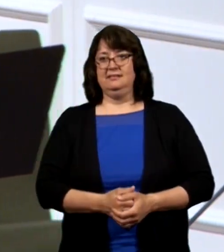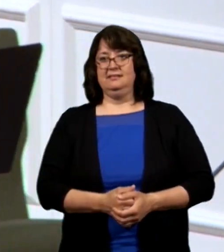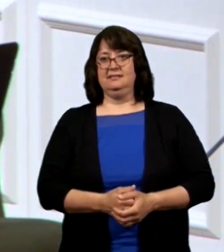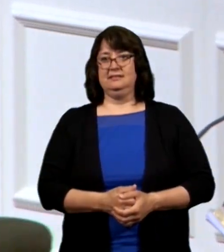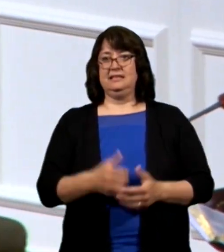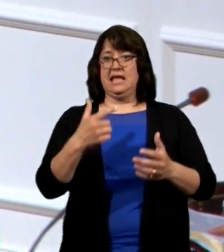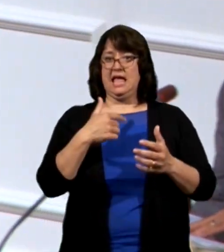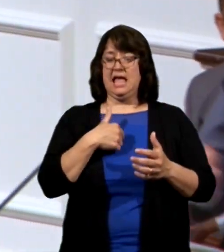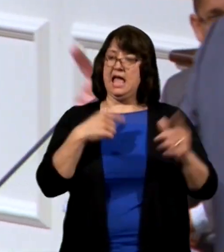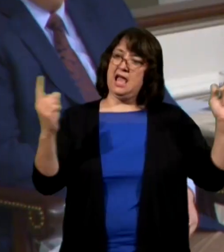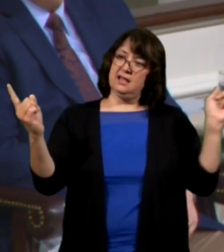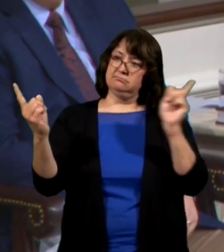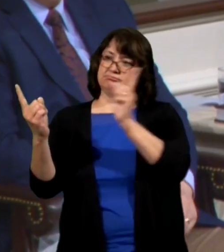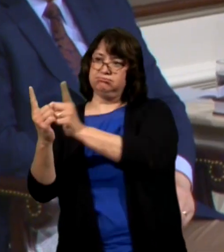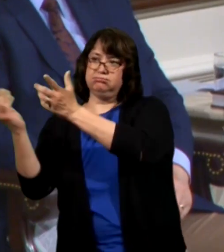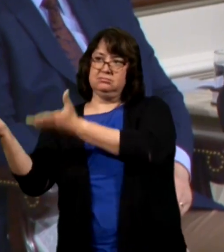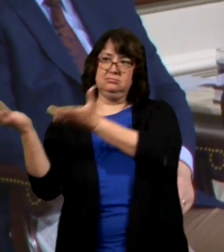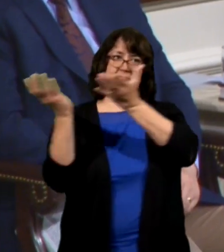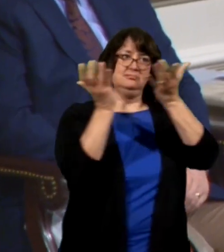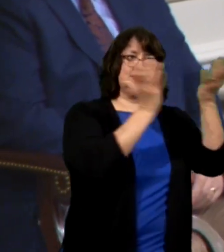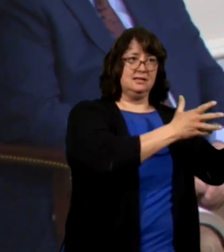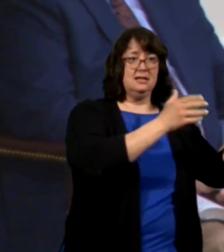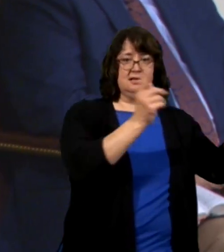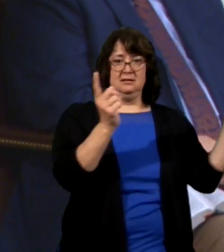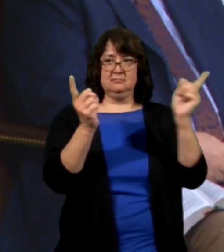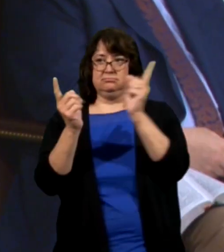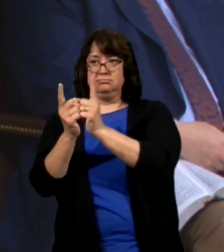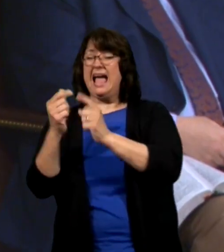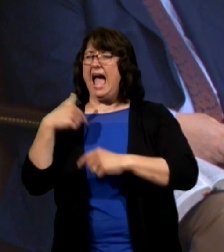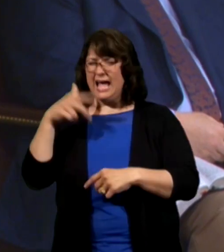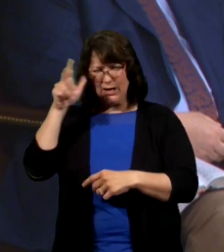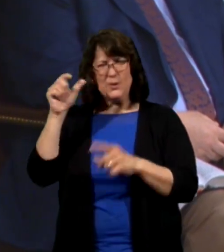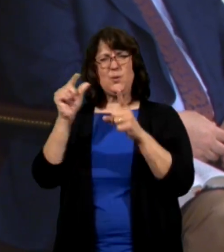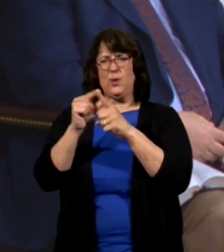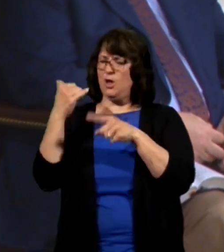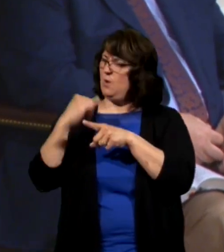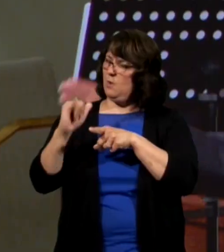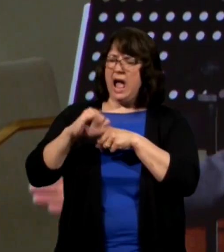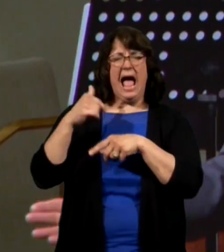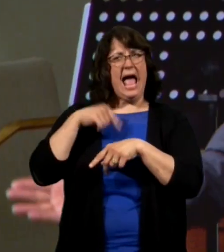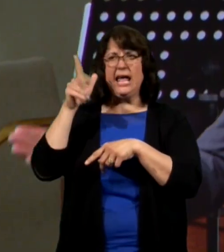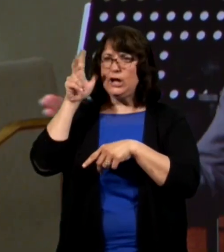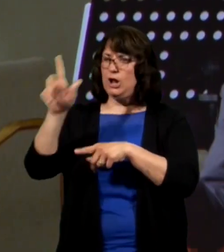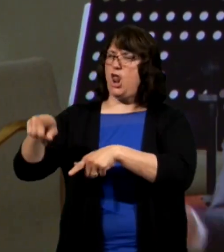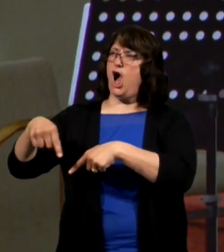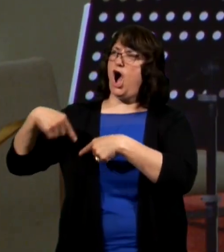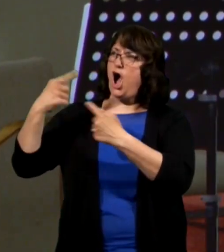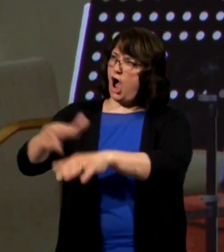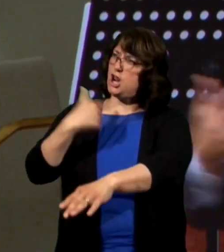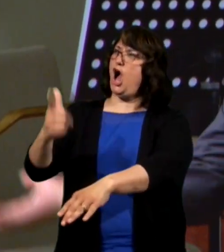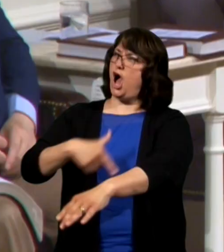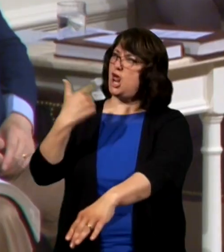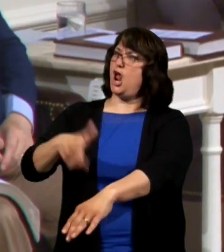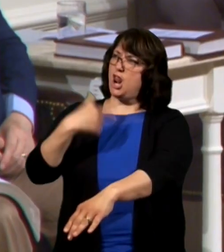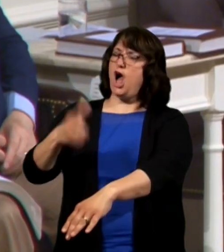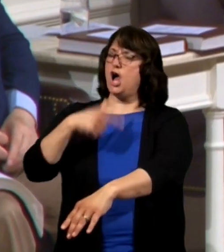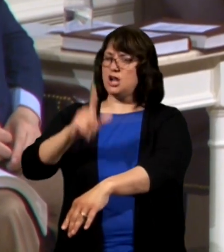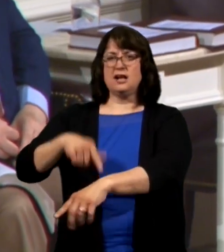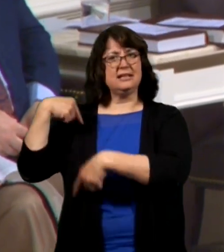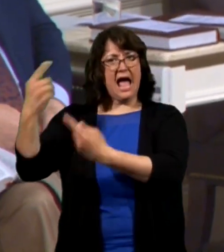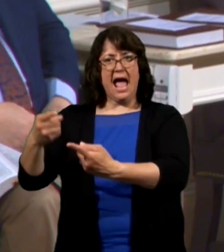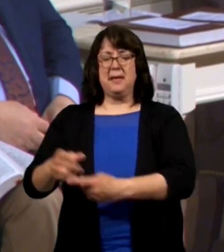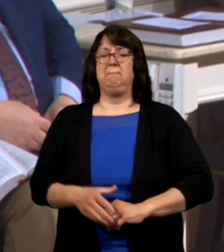I came this went on I heard words that I hadn't heard in a long long long time